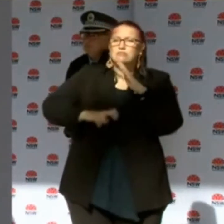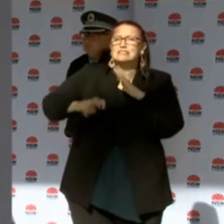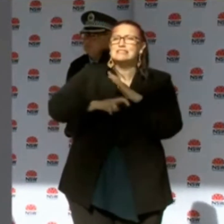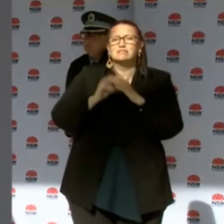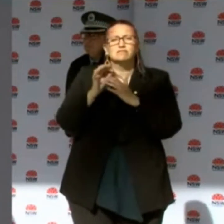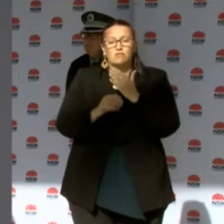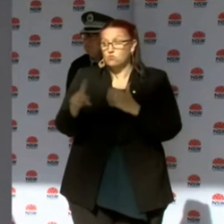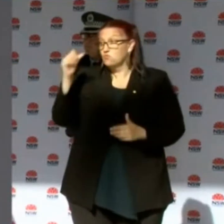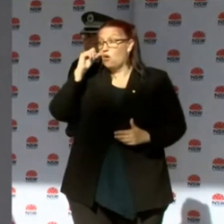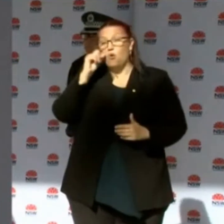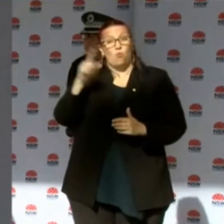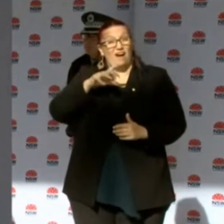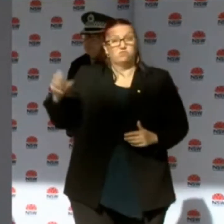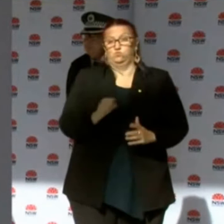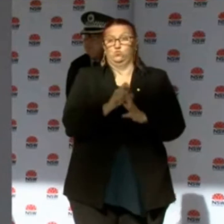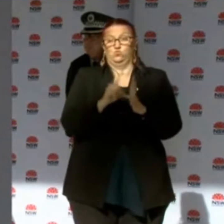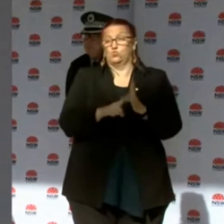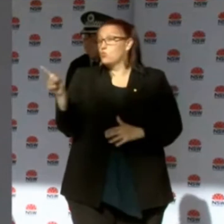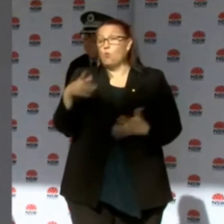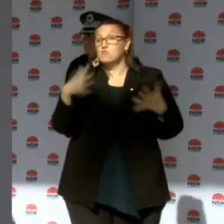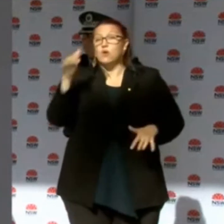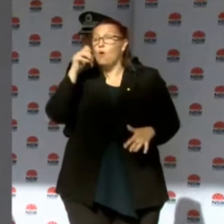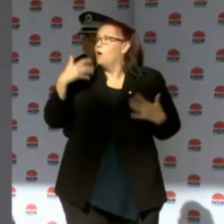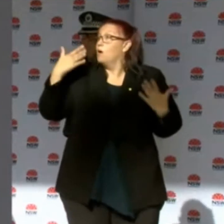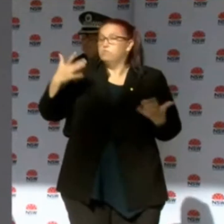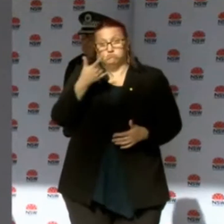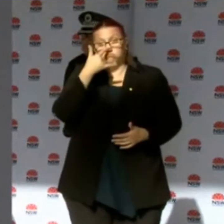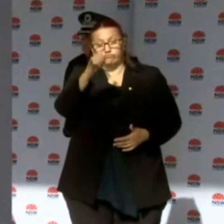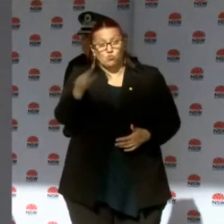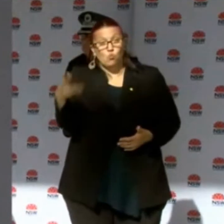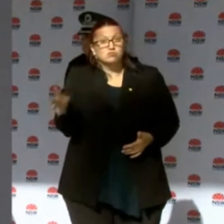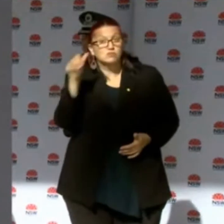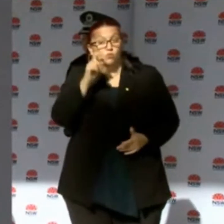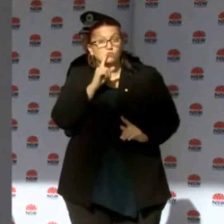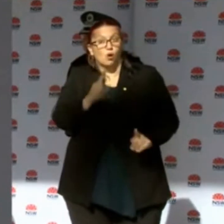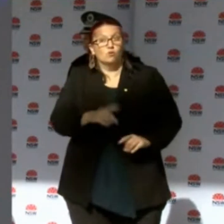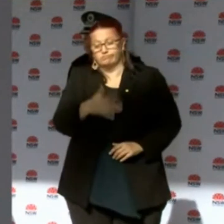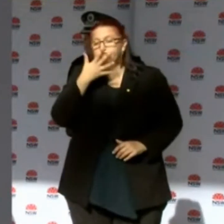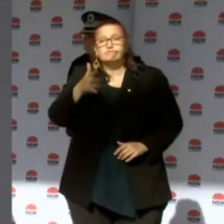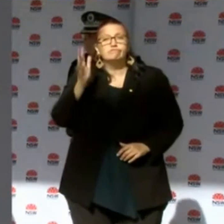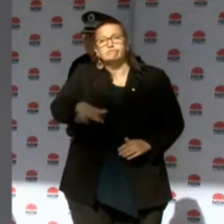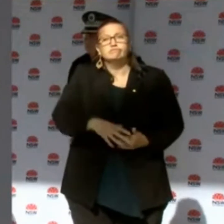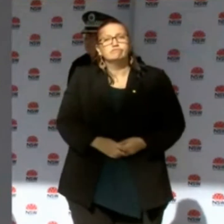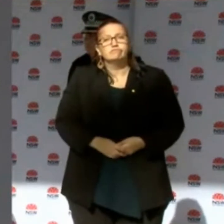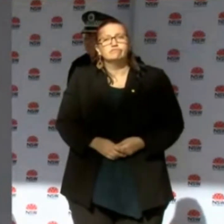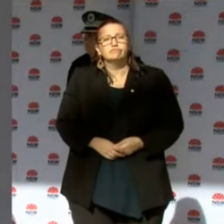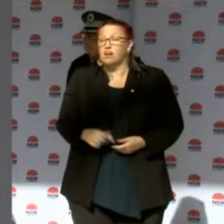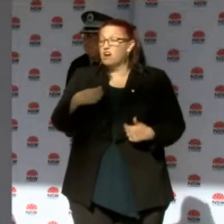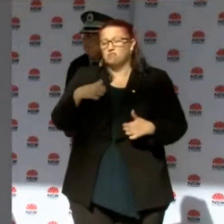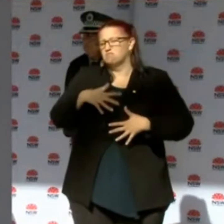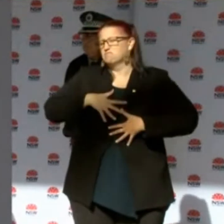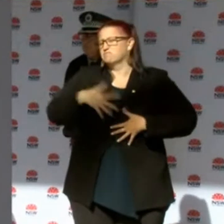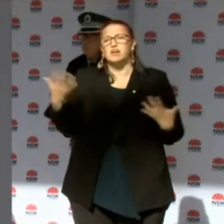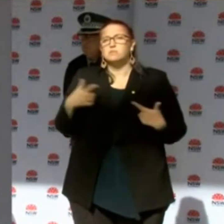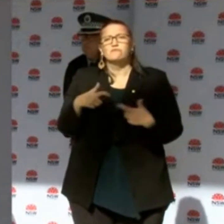we certainly look forward to providing certainty around what occurred in this situation. I'm as upset as anybody